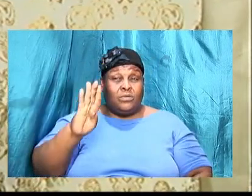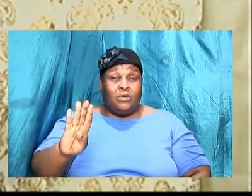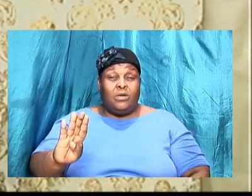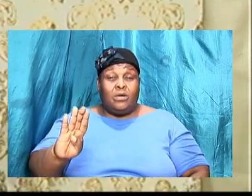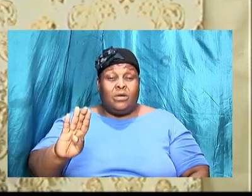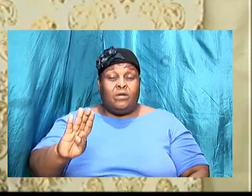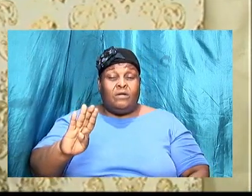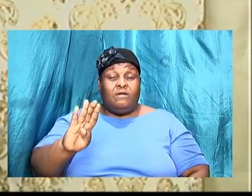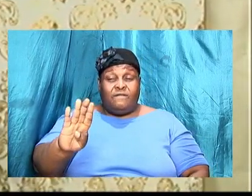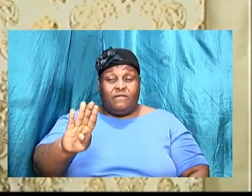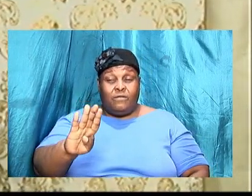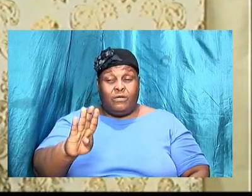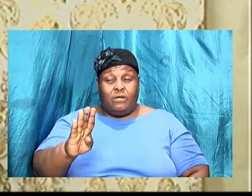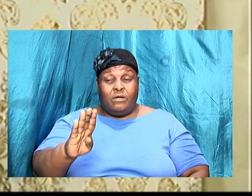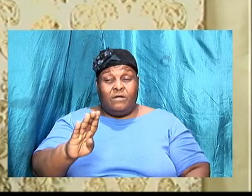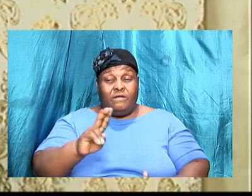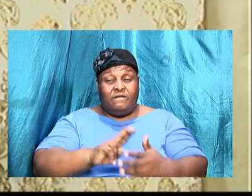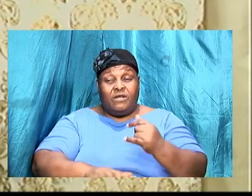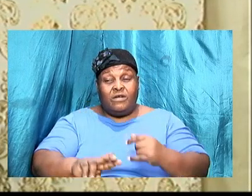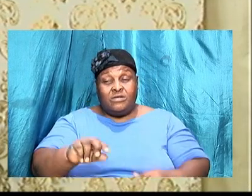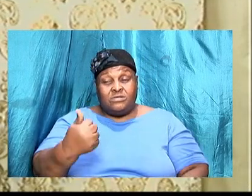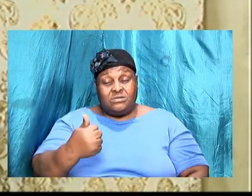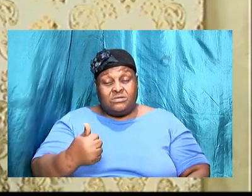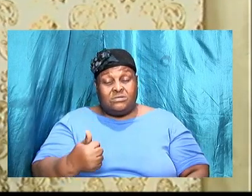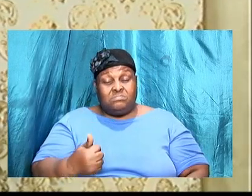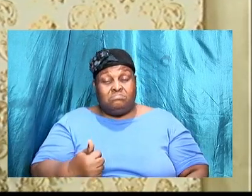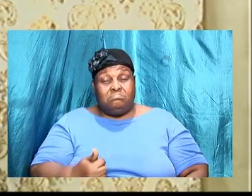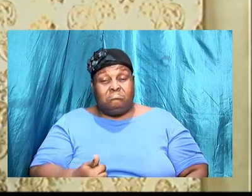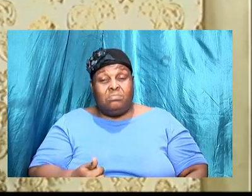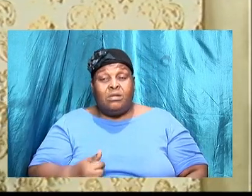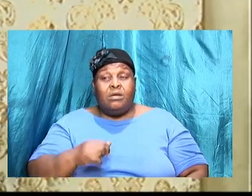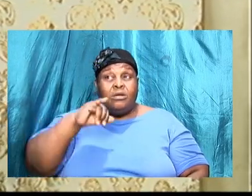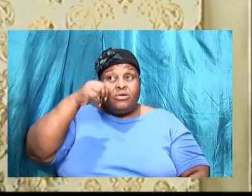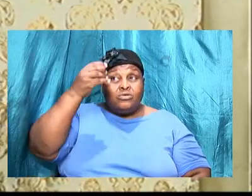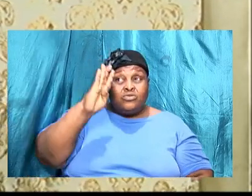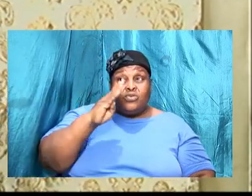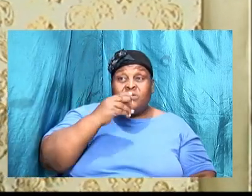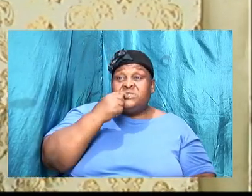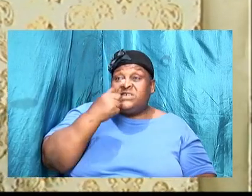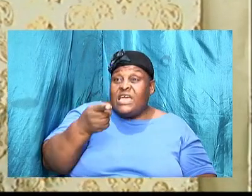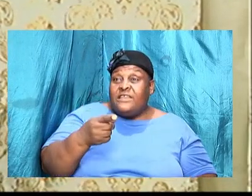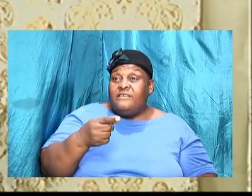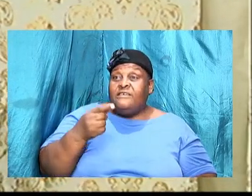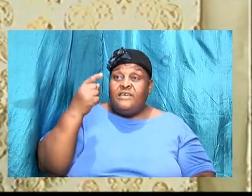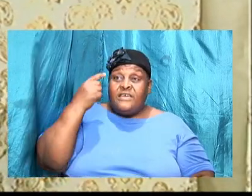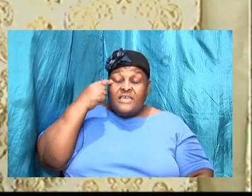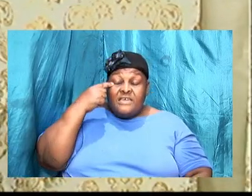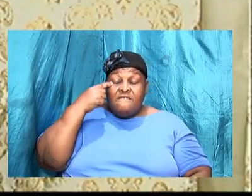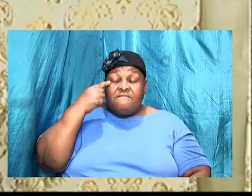10 verses 14. Job said, If I sin,